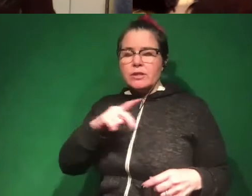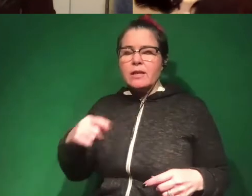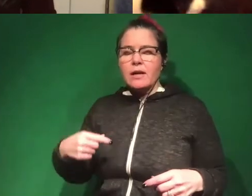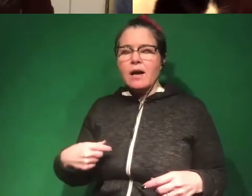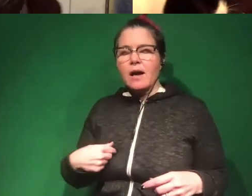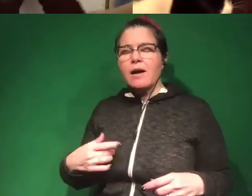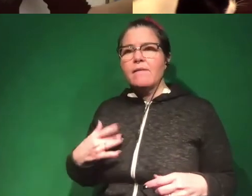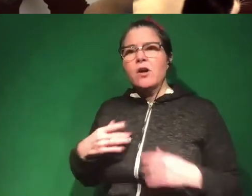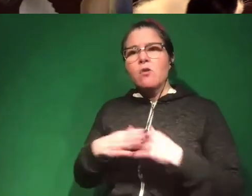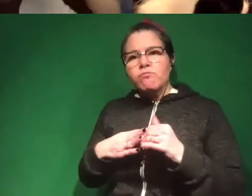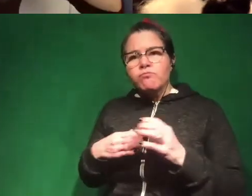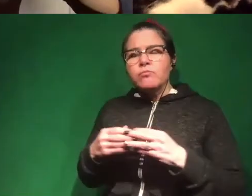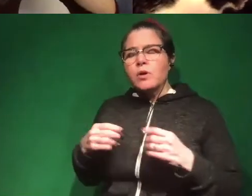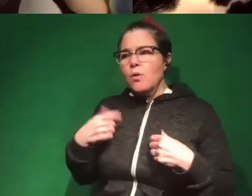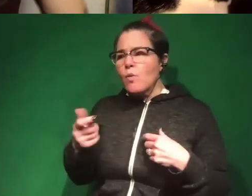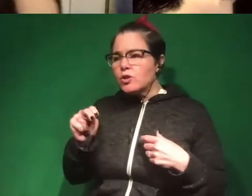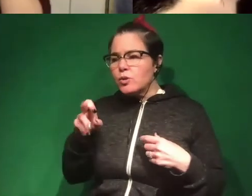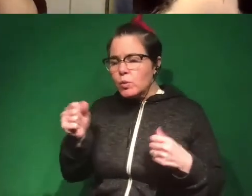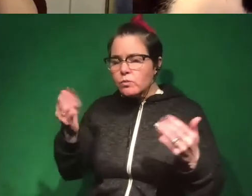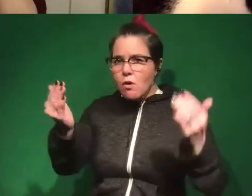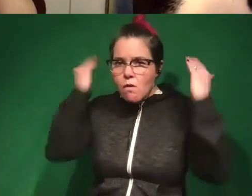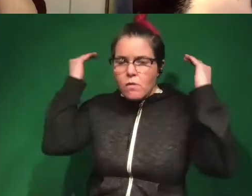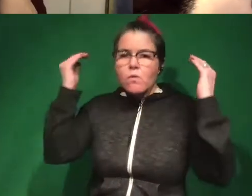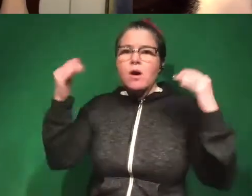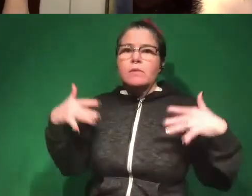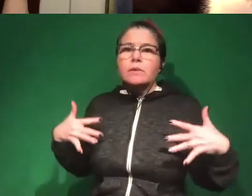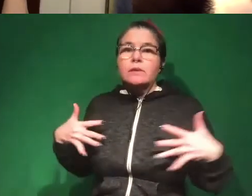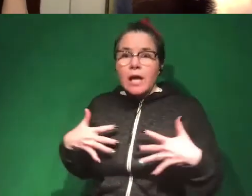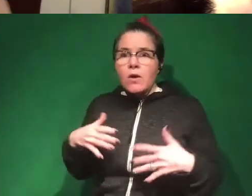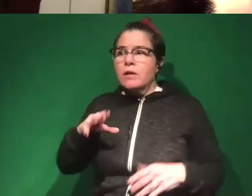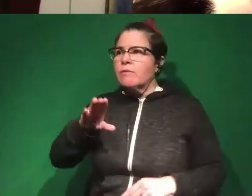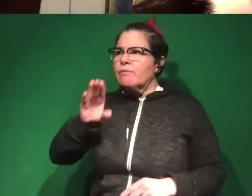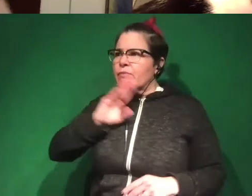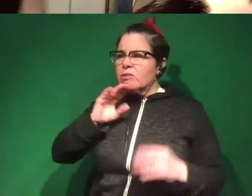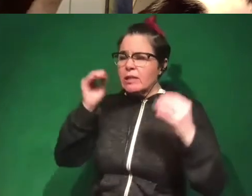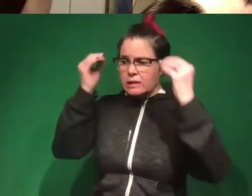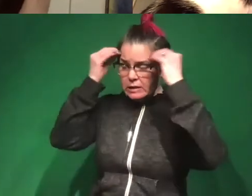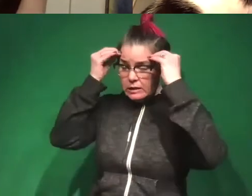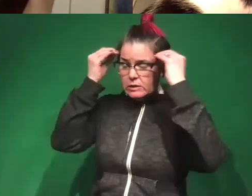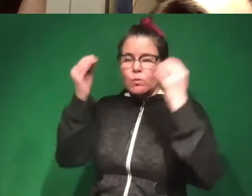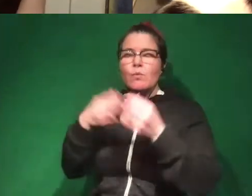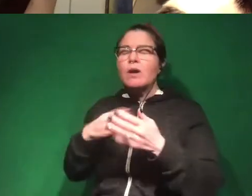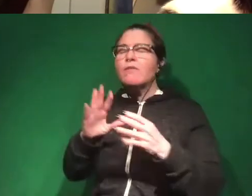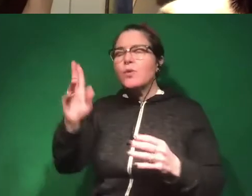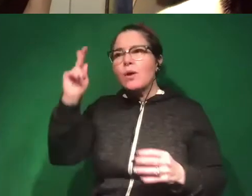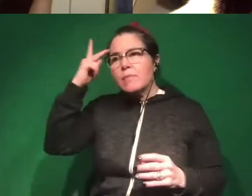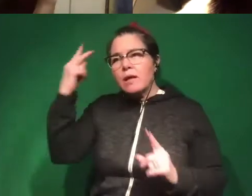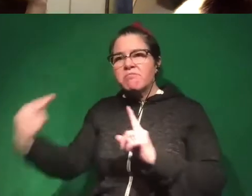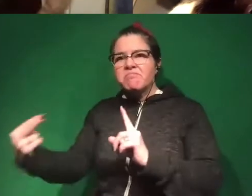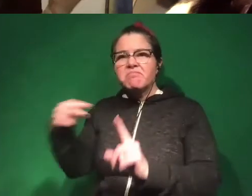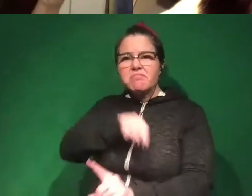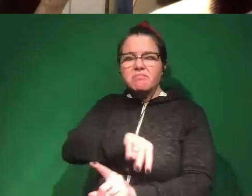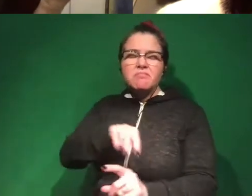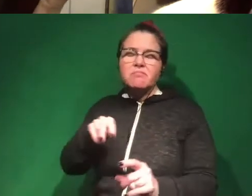when I watch the news and it's overwhelming and it's scary and I'm frustrated and, you know, whatever your political ideology or